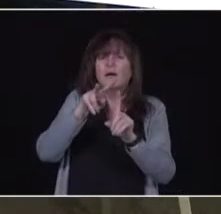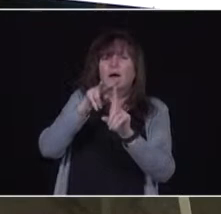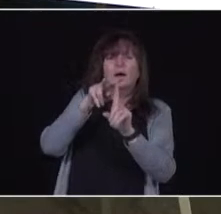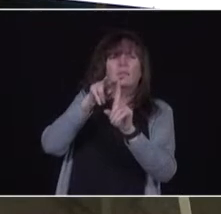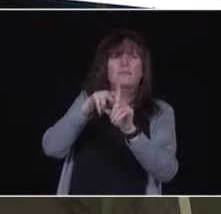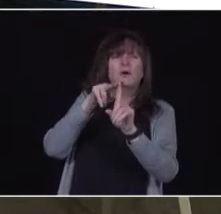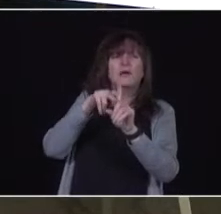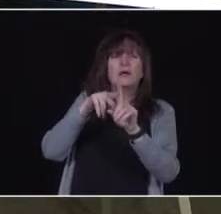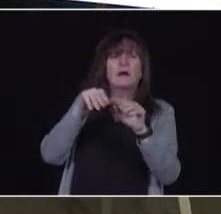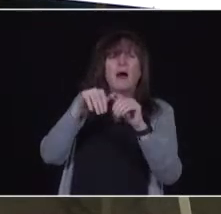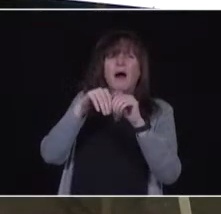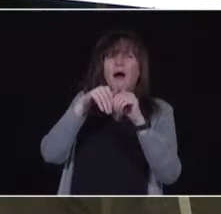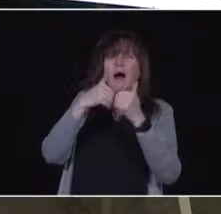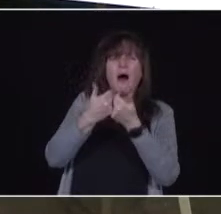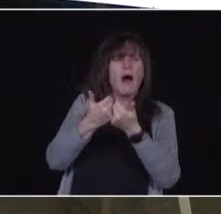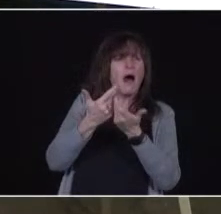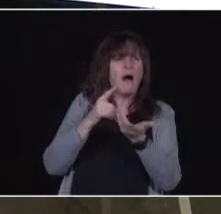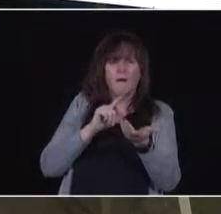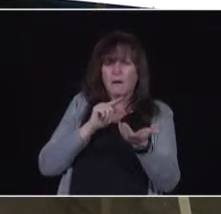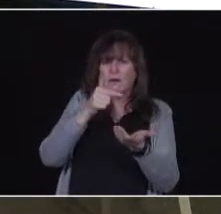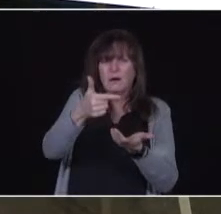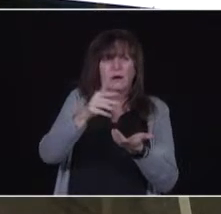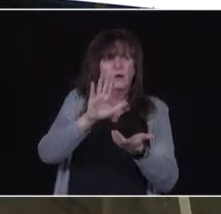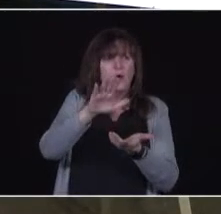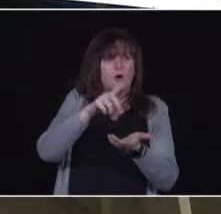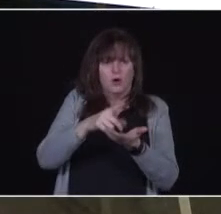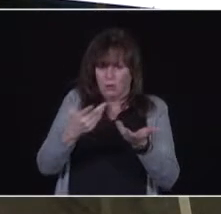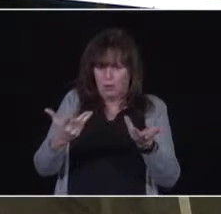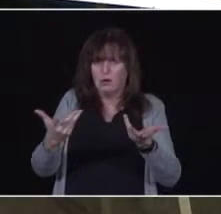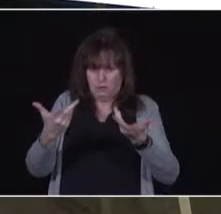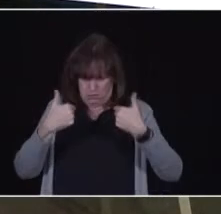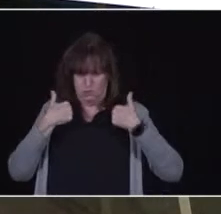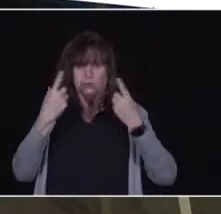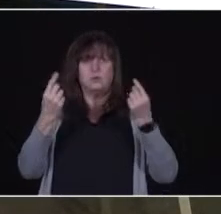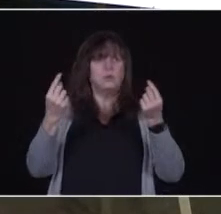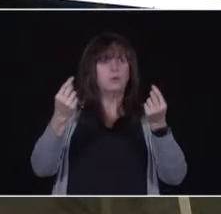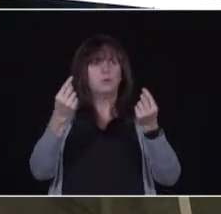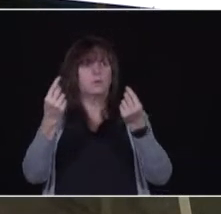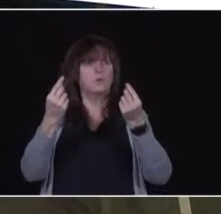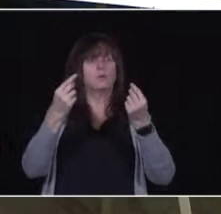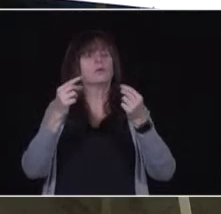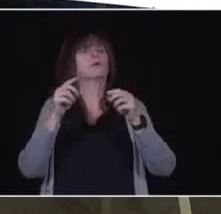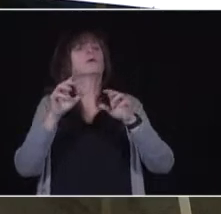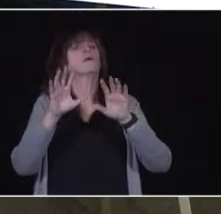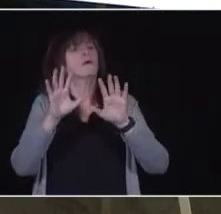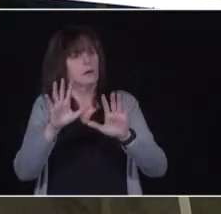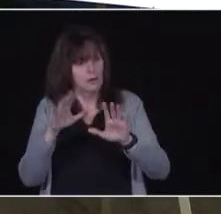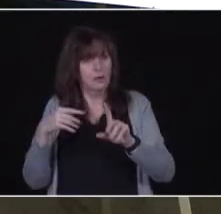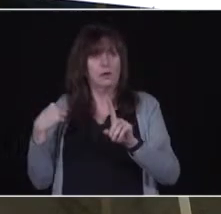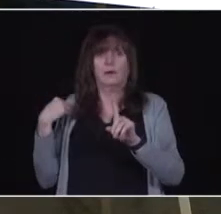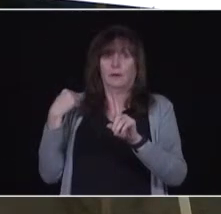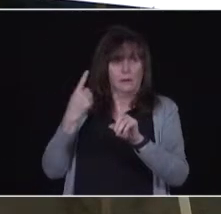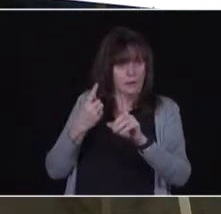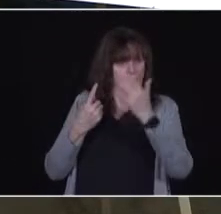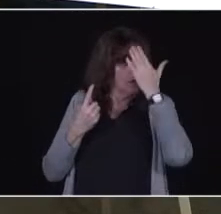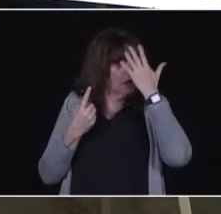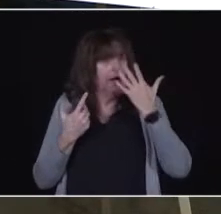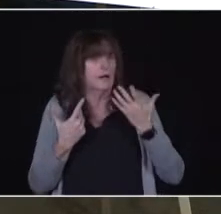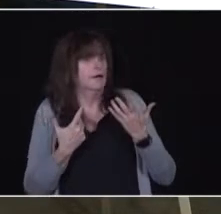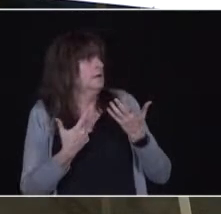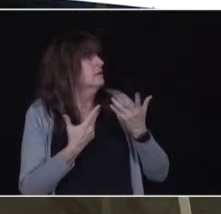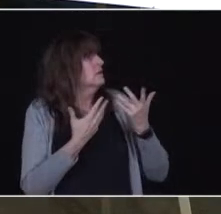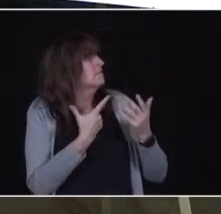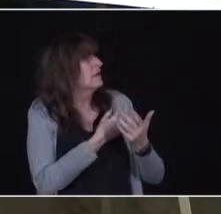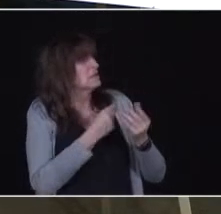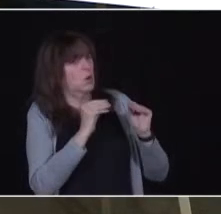shoot. And we have not been able to do this, quite frankly, because the vaccination supply was so fickle, and we had such a